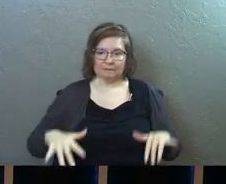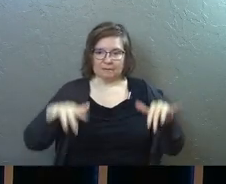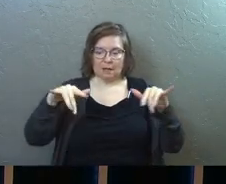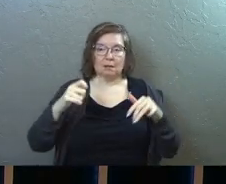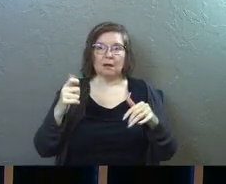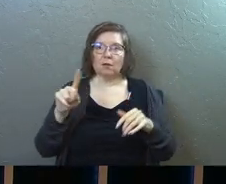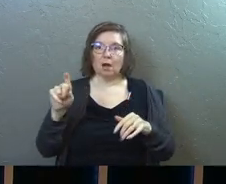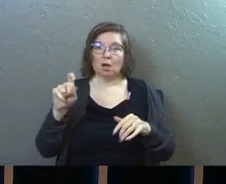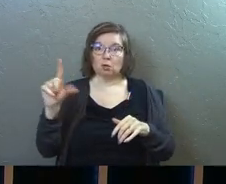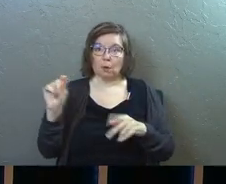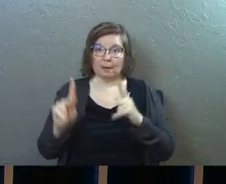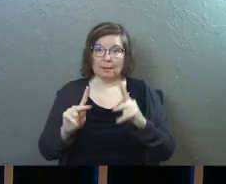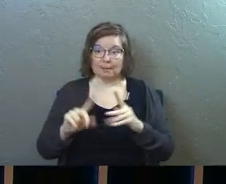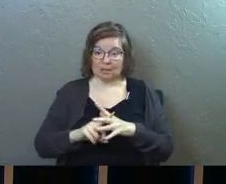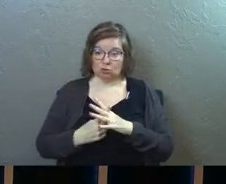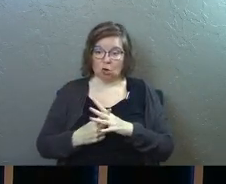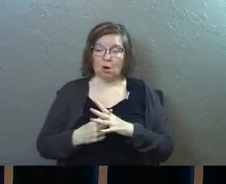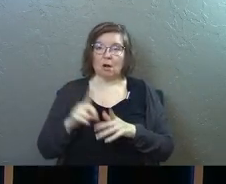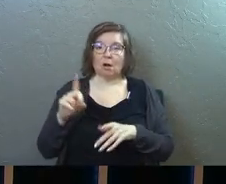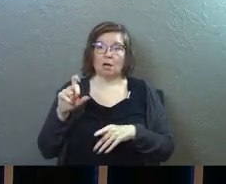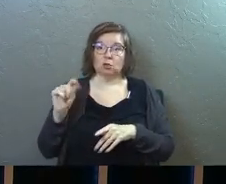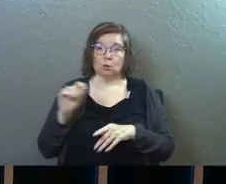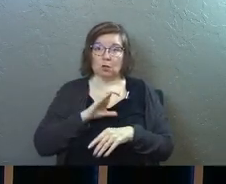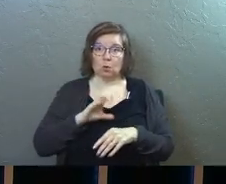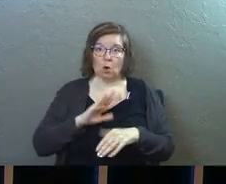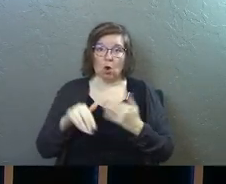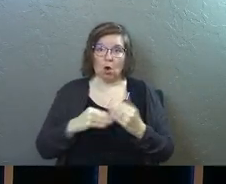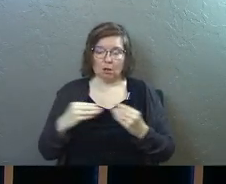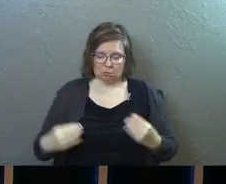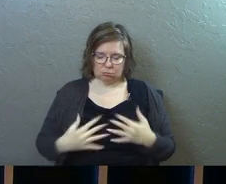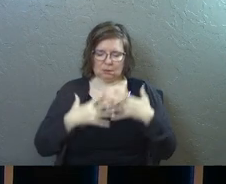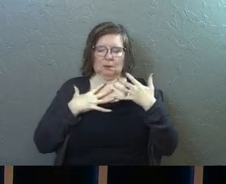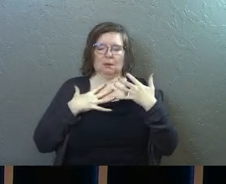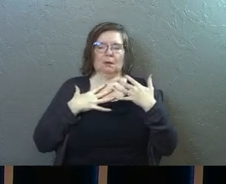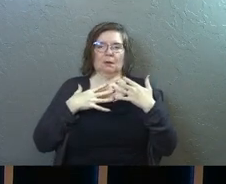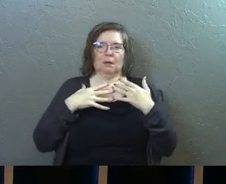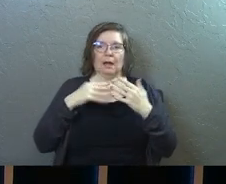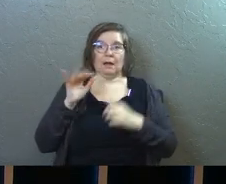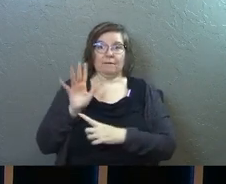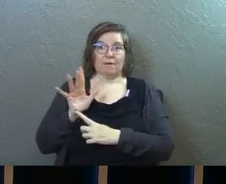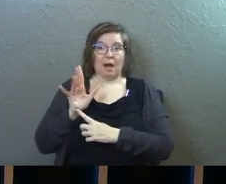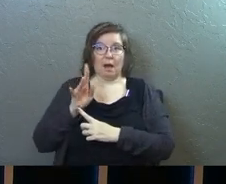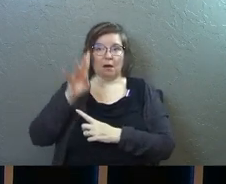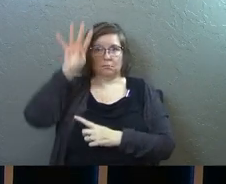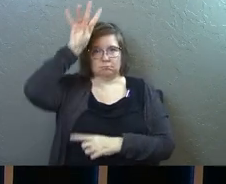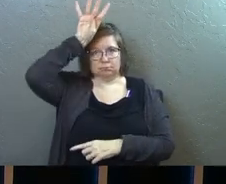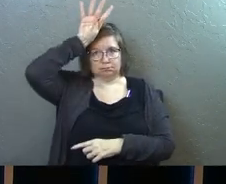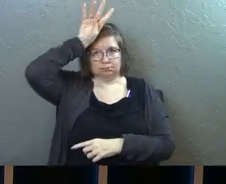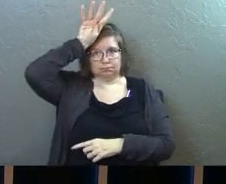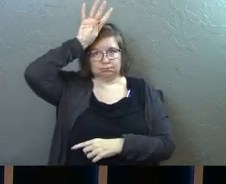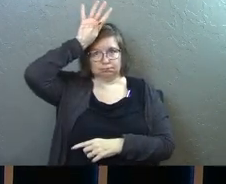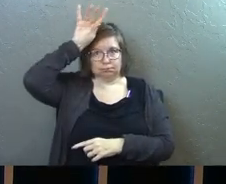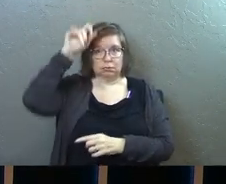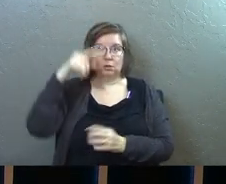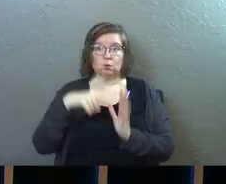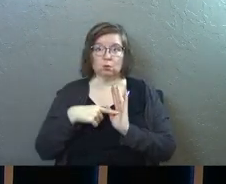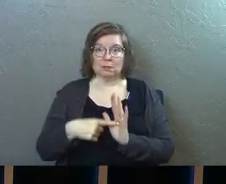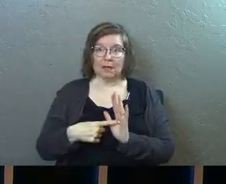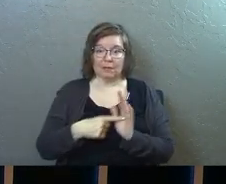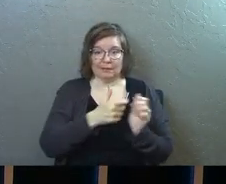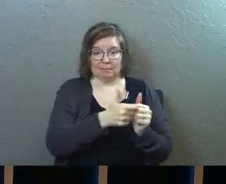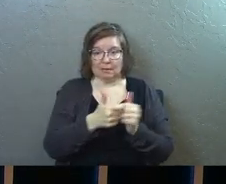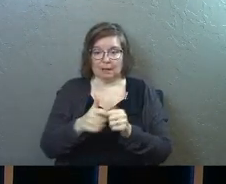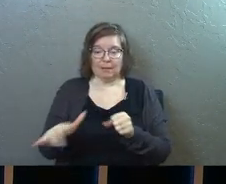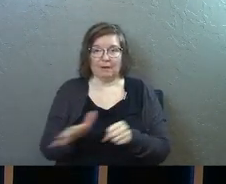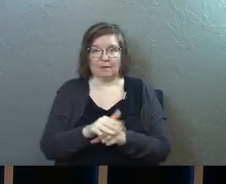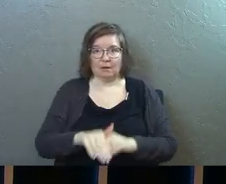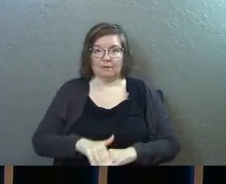There's 120 of them to start. 120 Christians, they all get a little tongue or a flame of fire above their head to signify that they